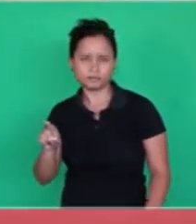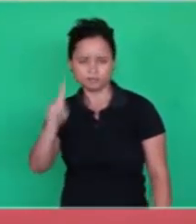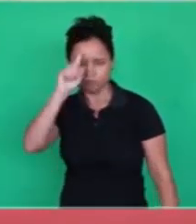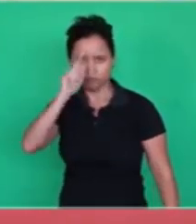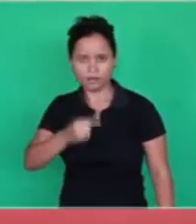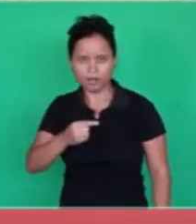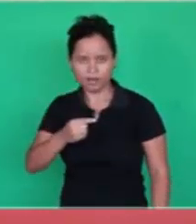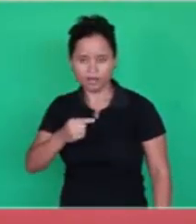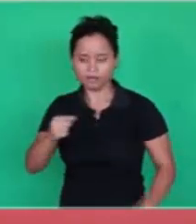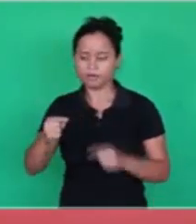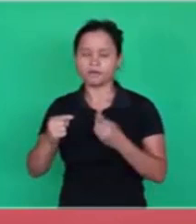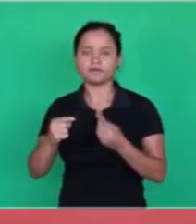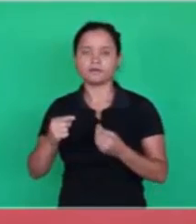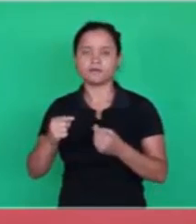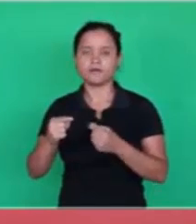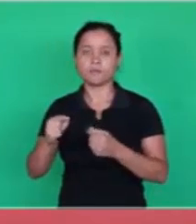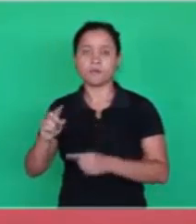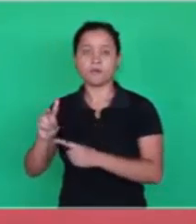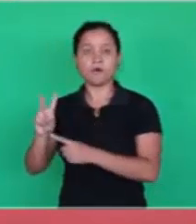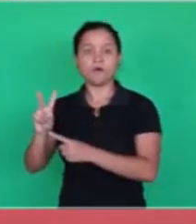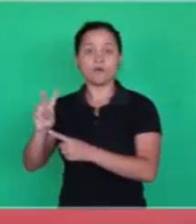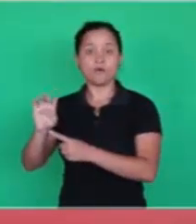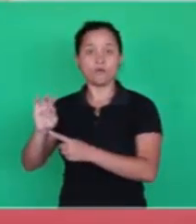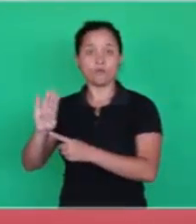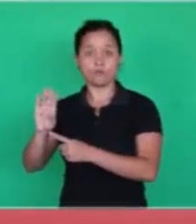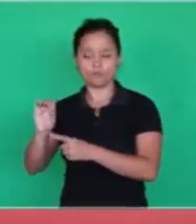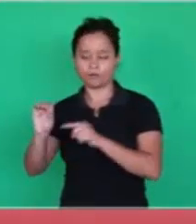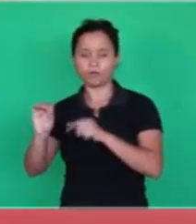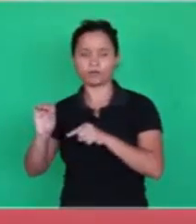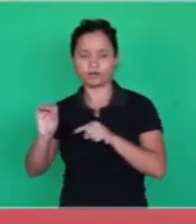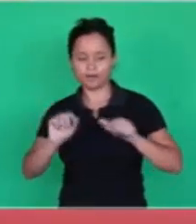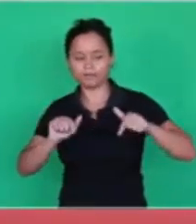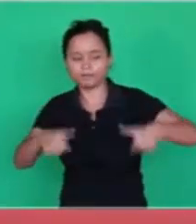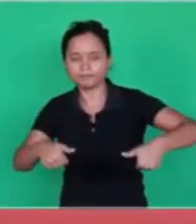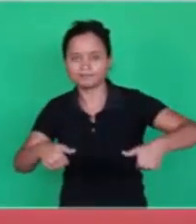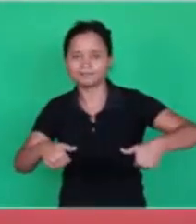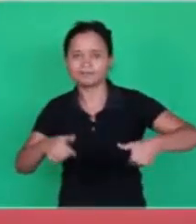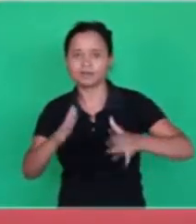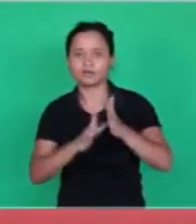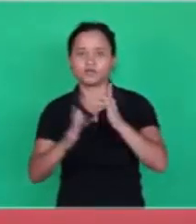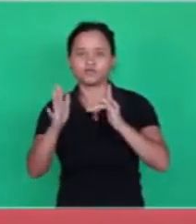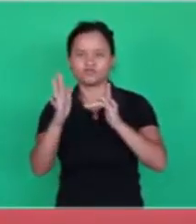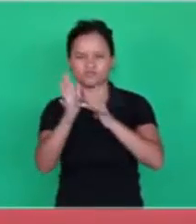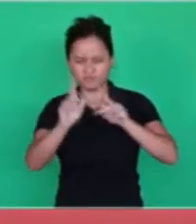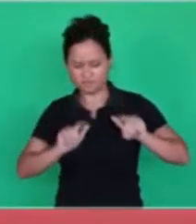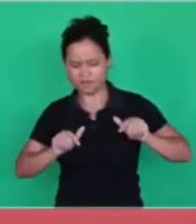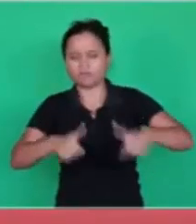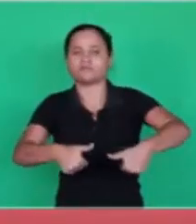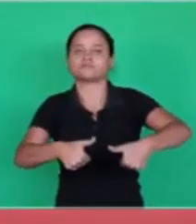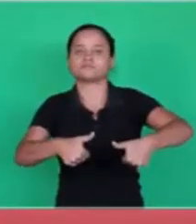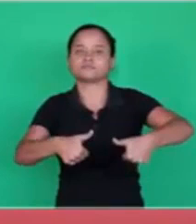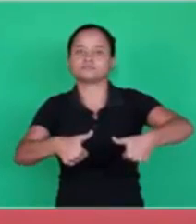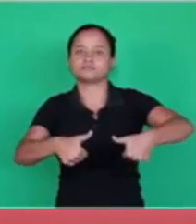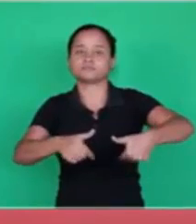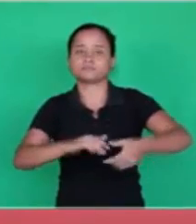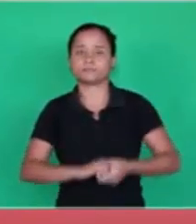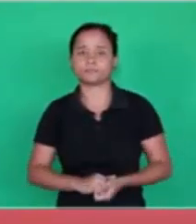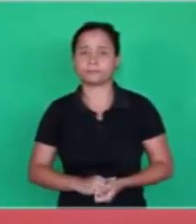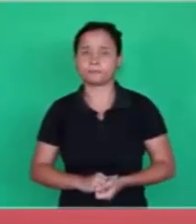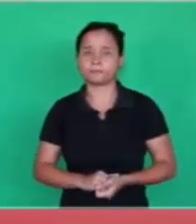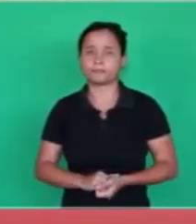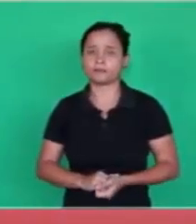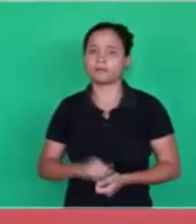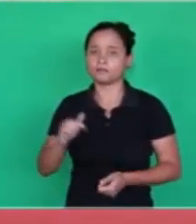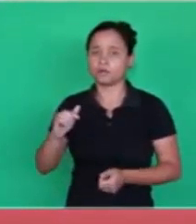God is an action. Jesus in action. Then the brothers will read,